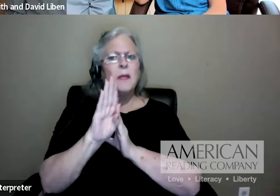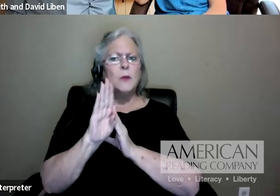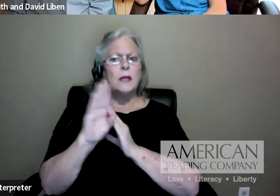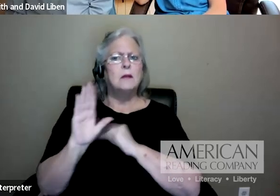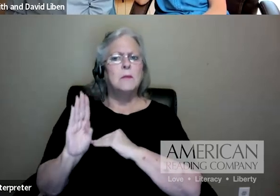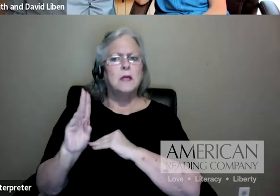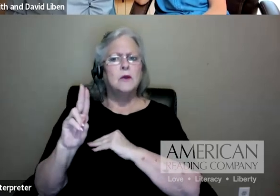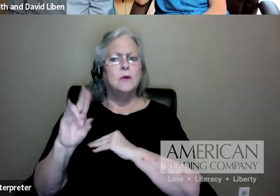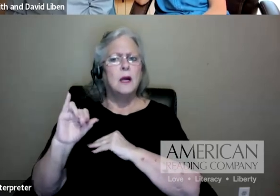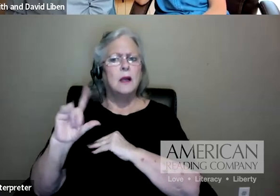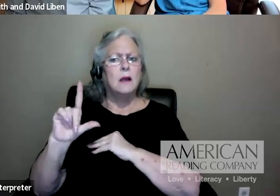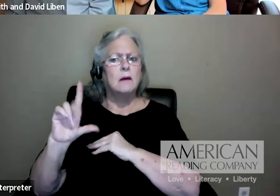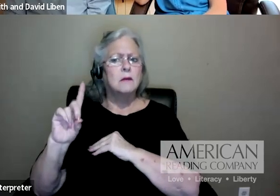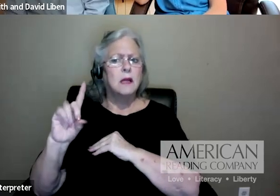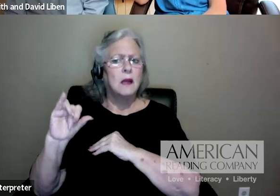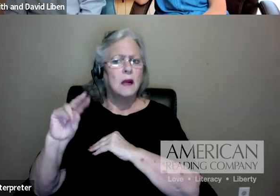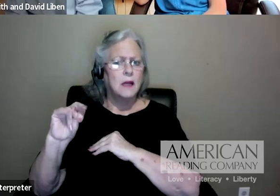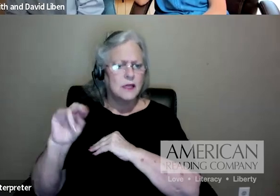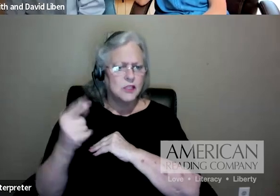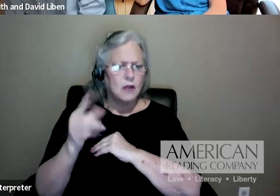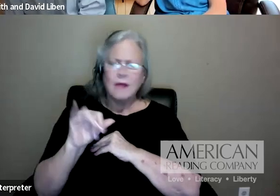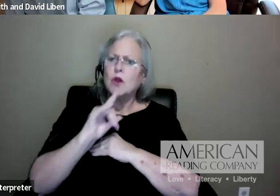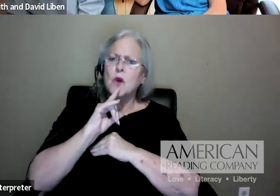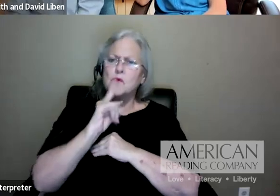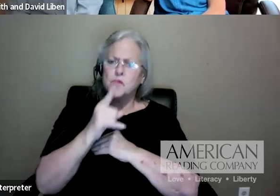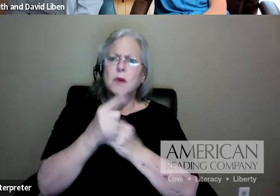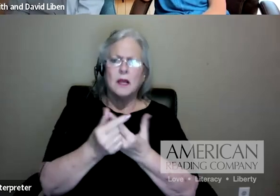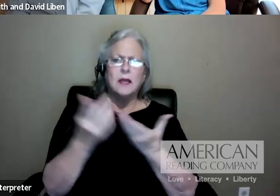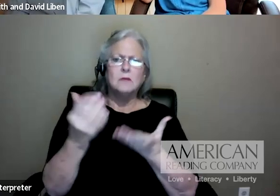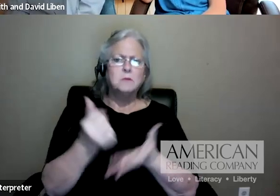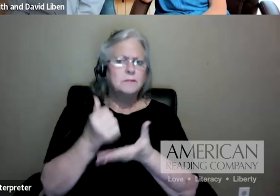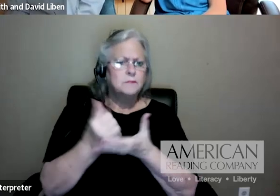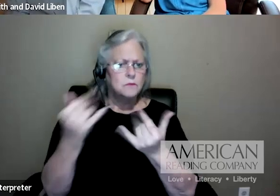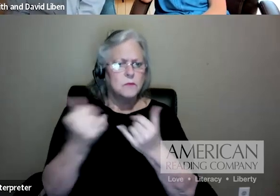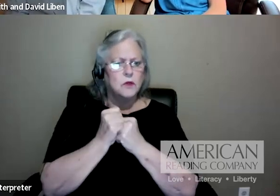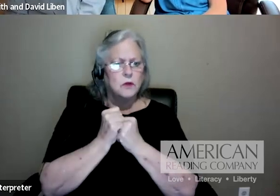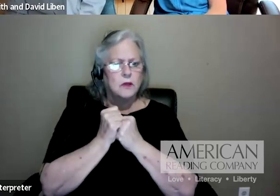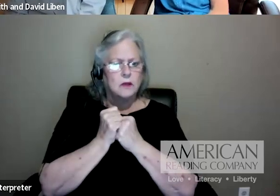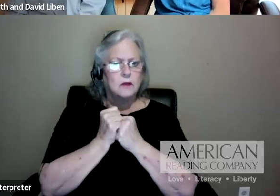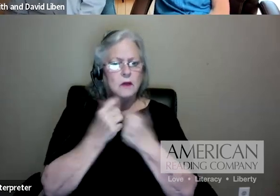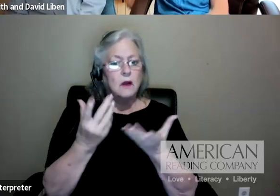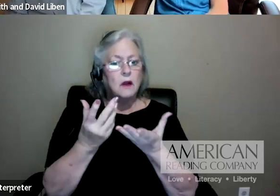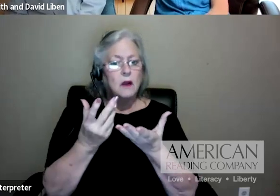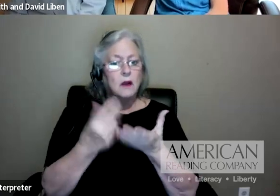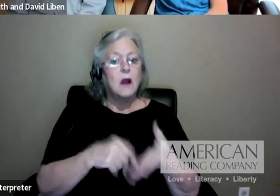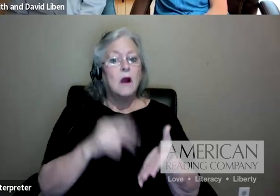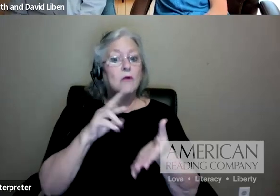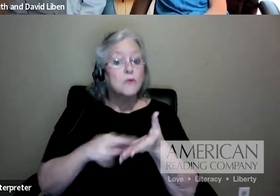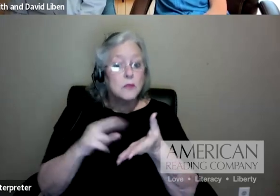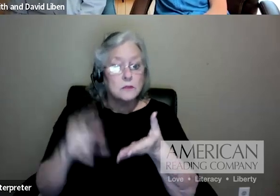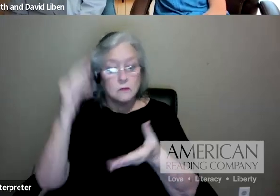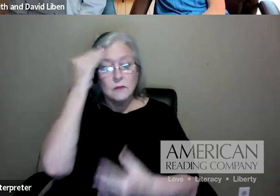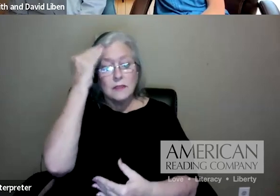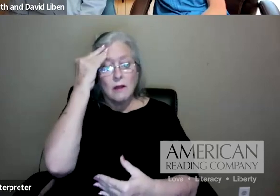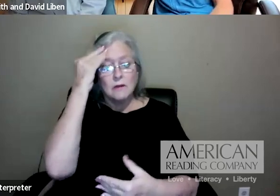curriculum that are really taking hold today? Well, the research for knowledge being part of literacy and